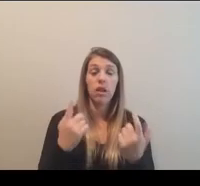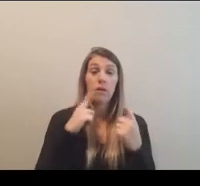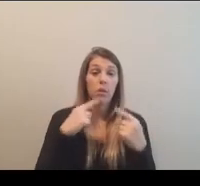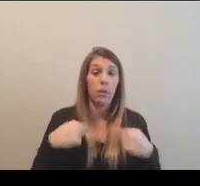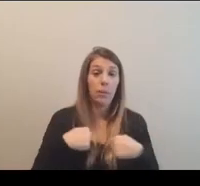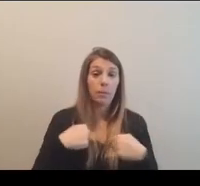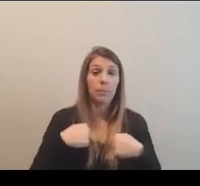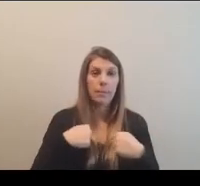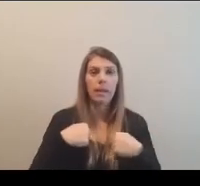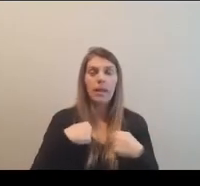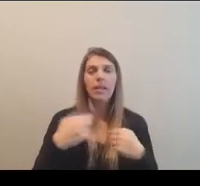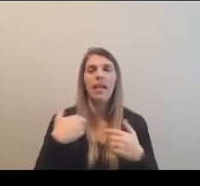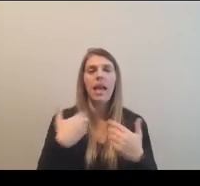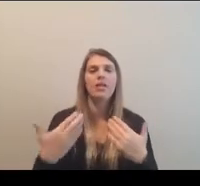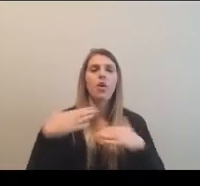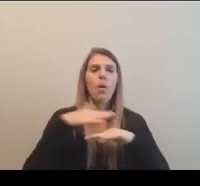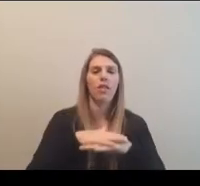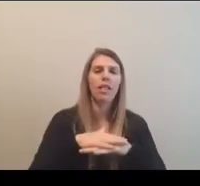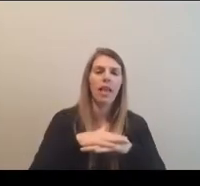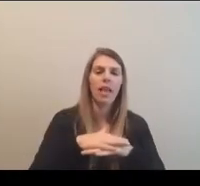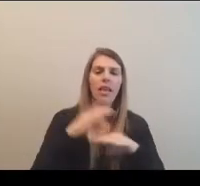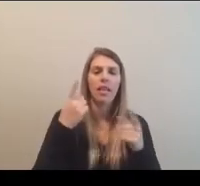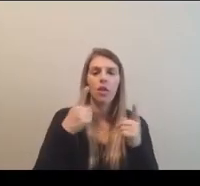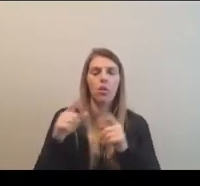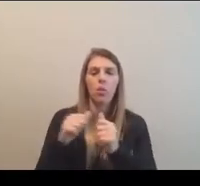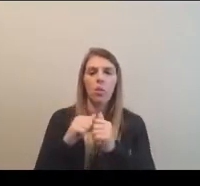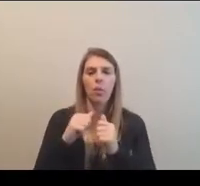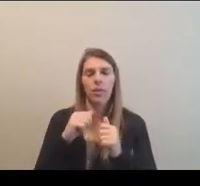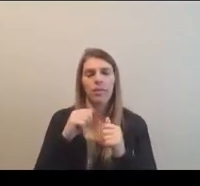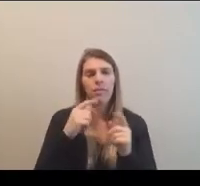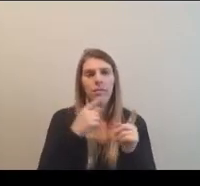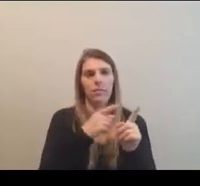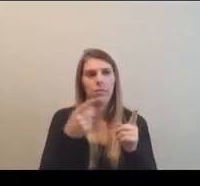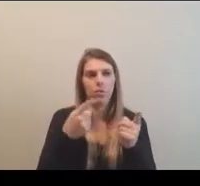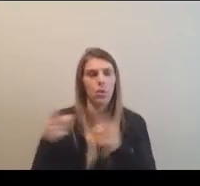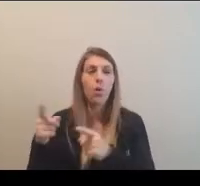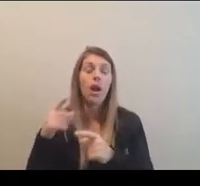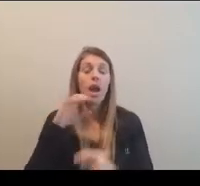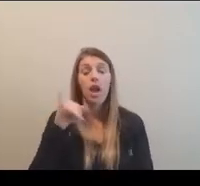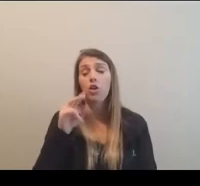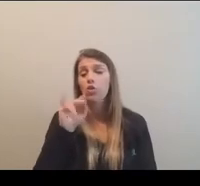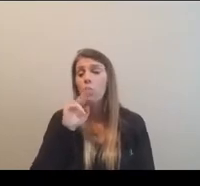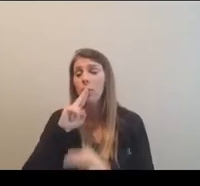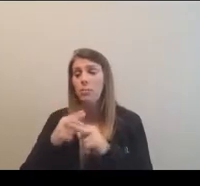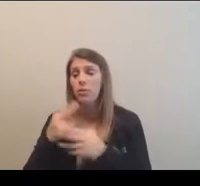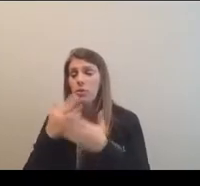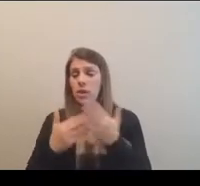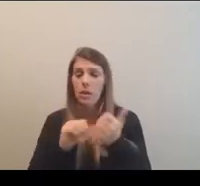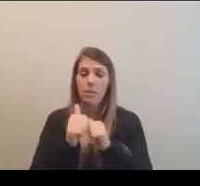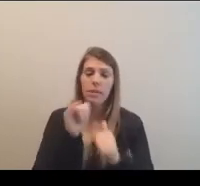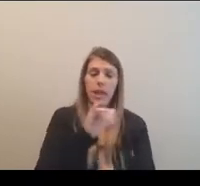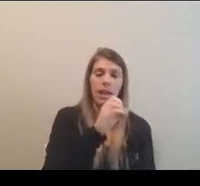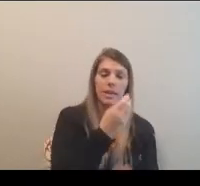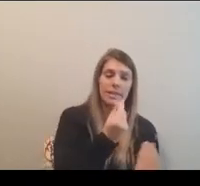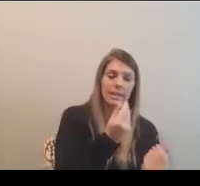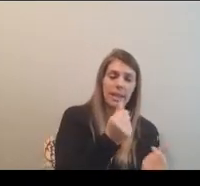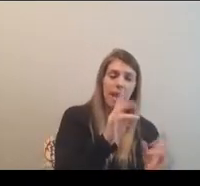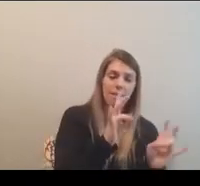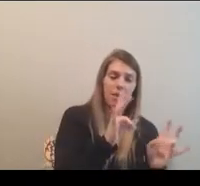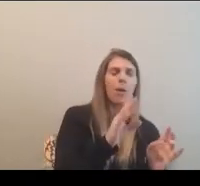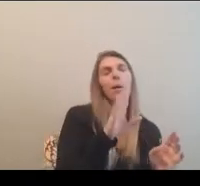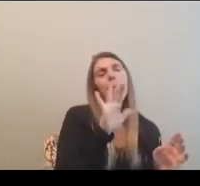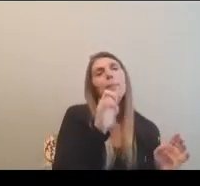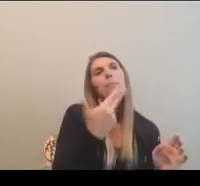there's an overlay that also has to occur with all of that. And Joni's referenced it with some of the sports like sand volleyball, excuse me, beach